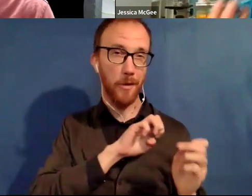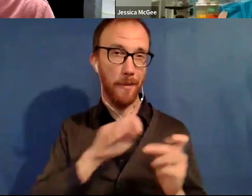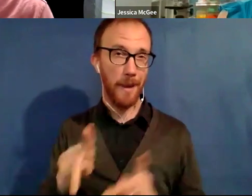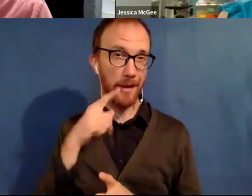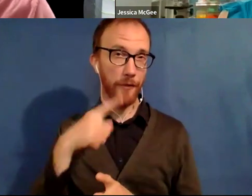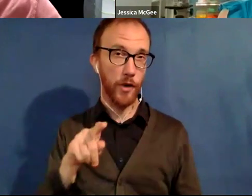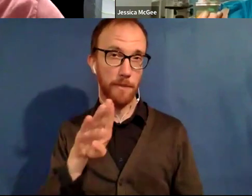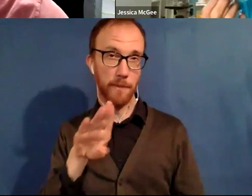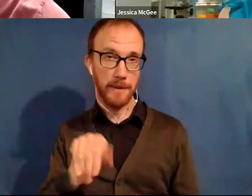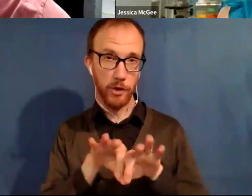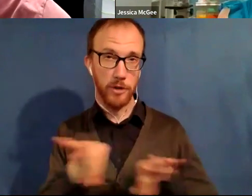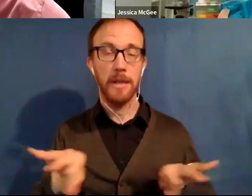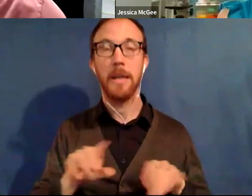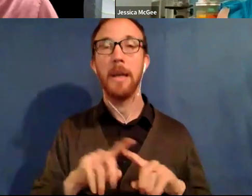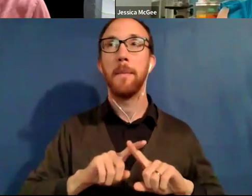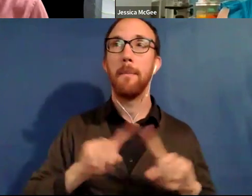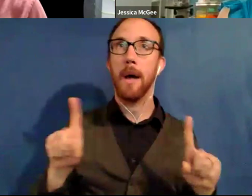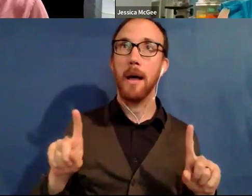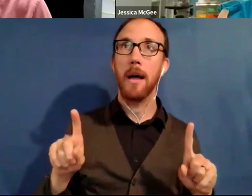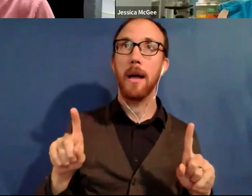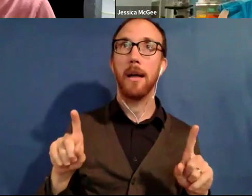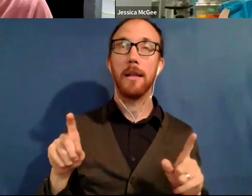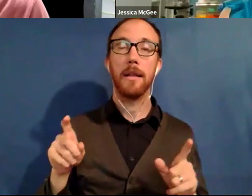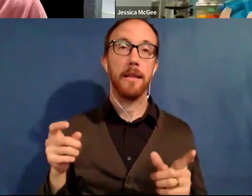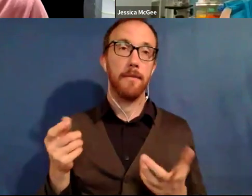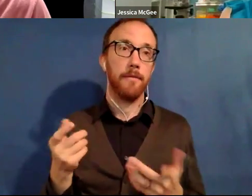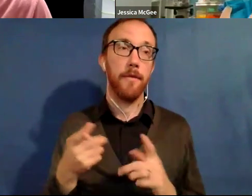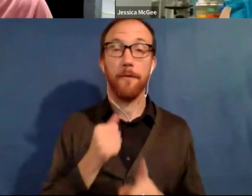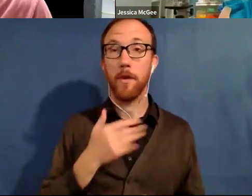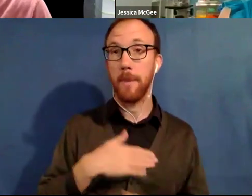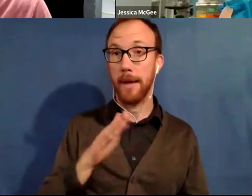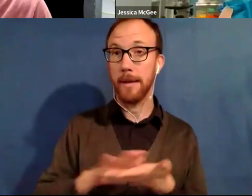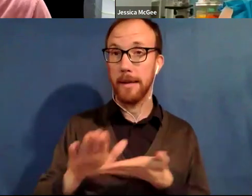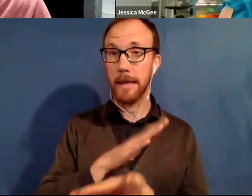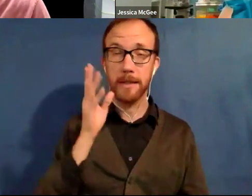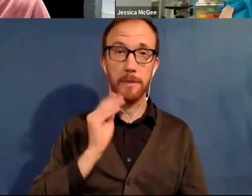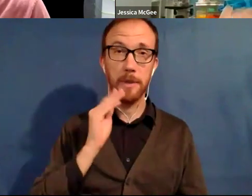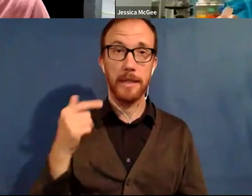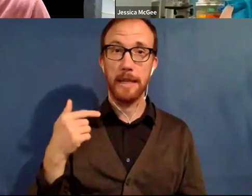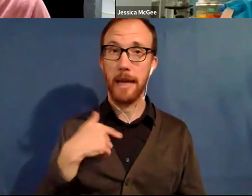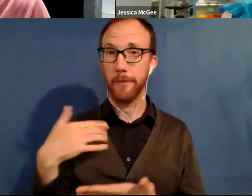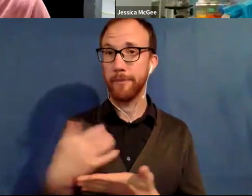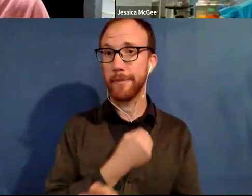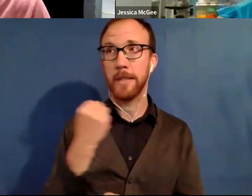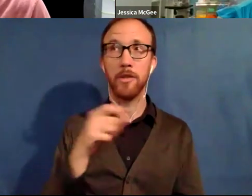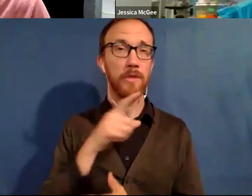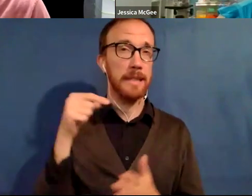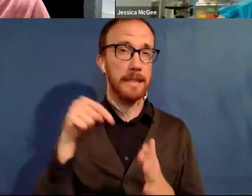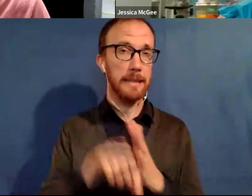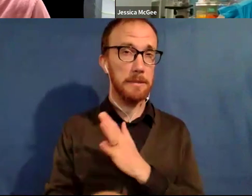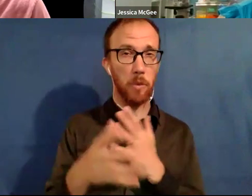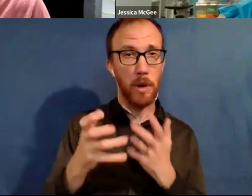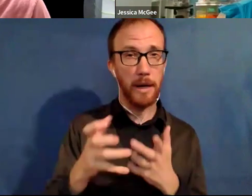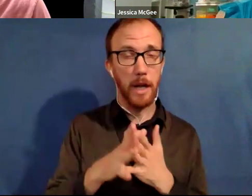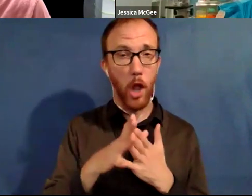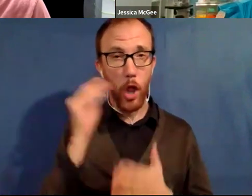but what I did get from my college experience is a deep desire to learn. So